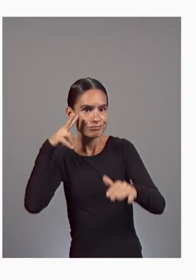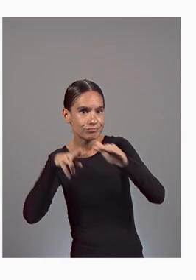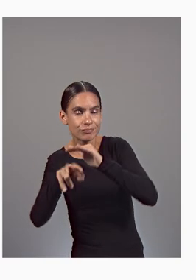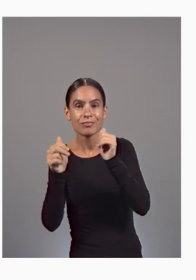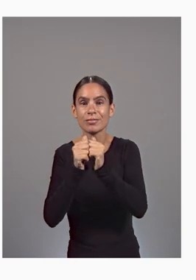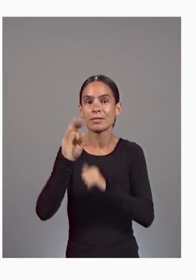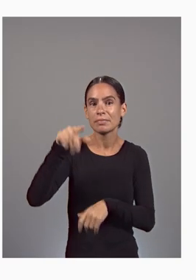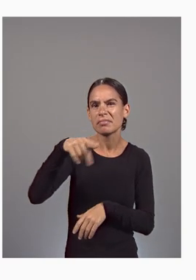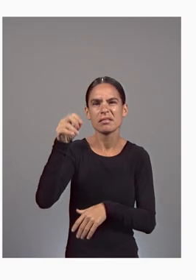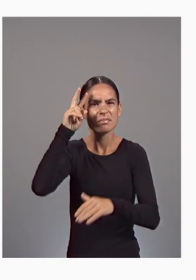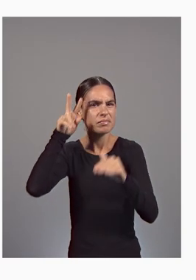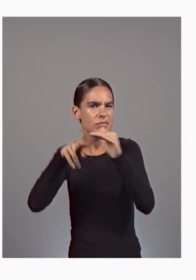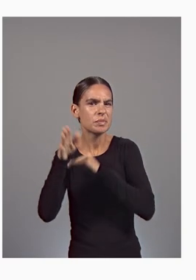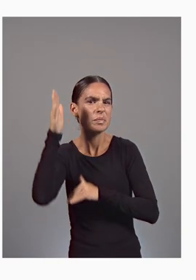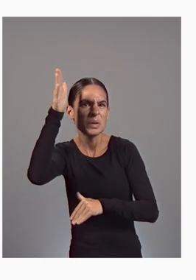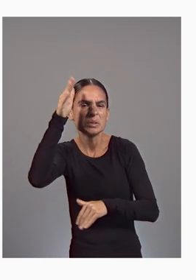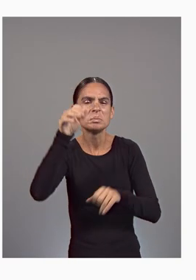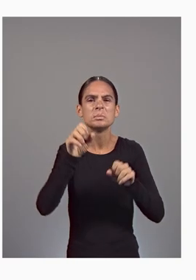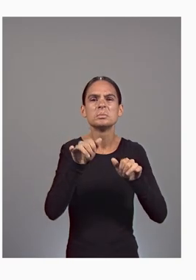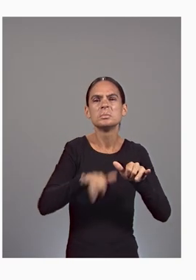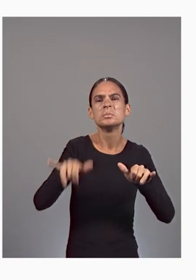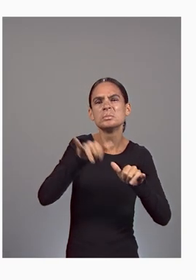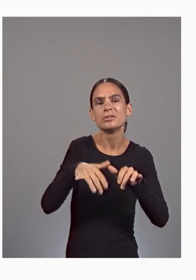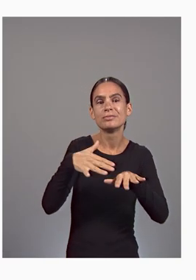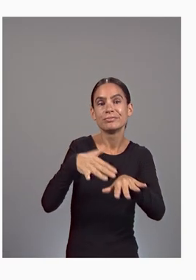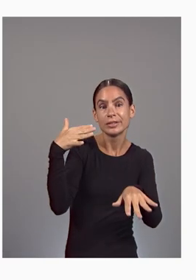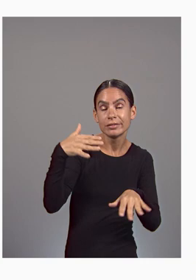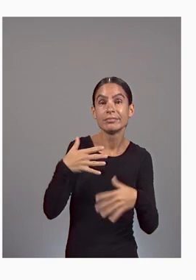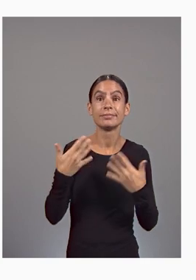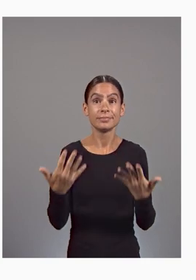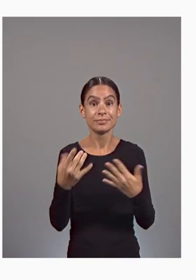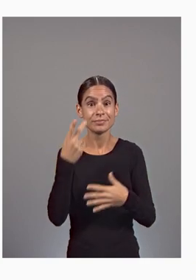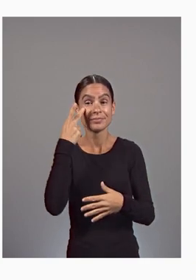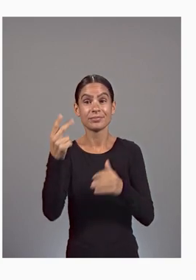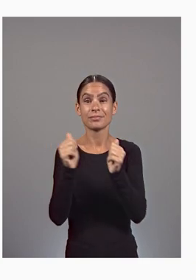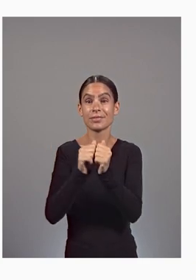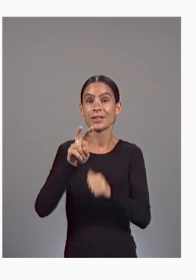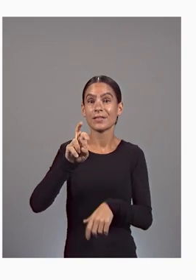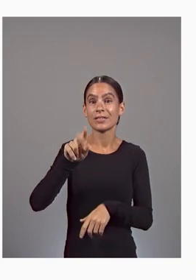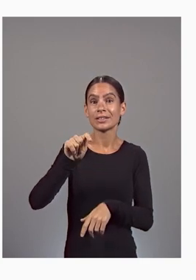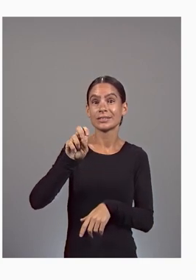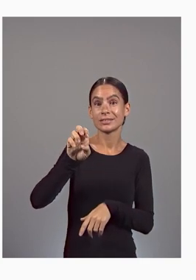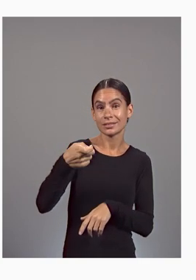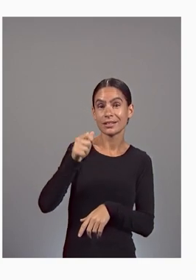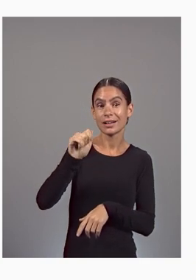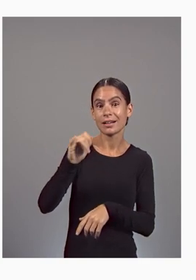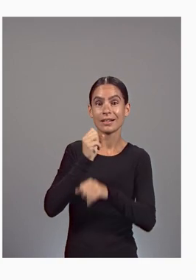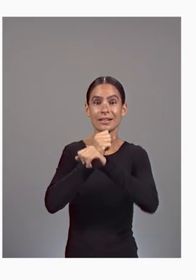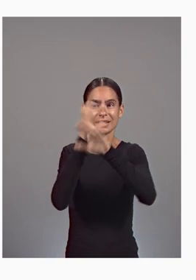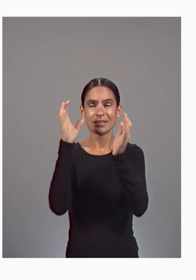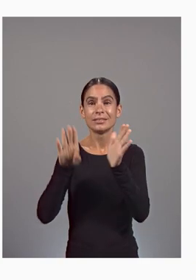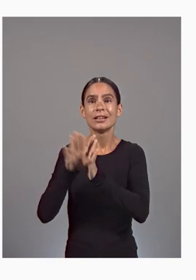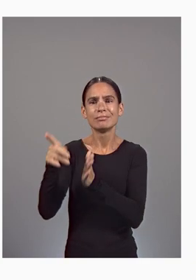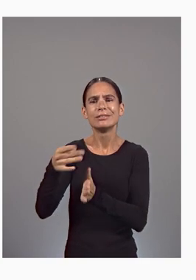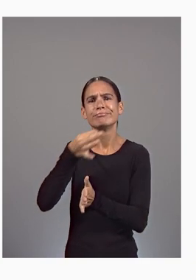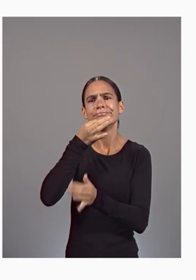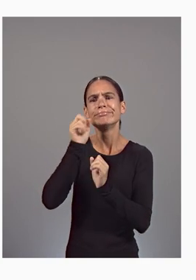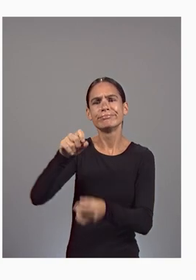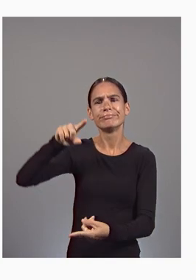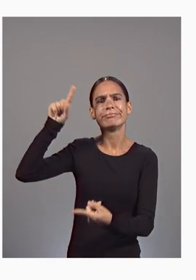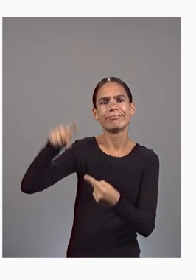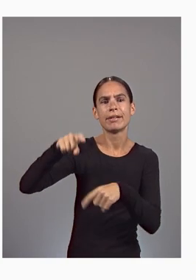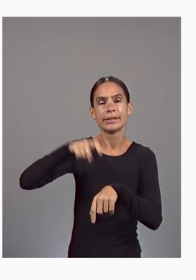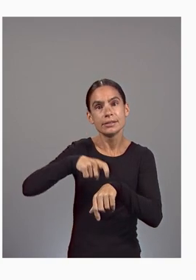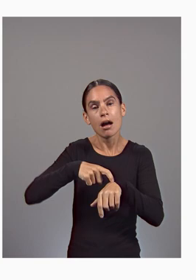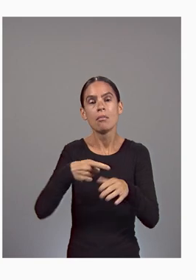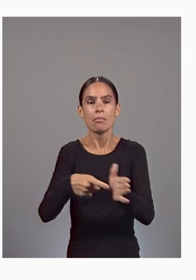As you can see, with Vertex AI Vision, developers can reduce the time required to build and deploy computer